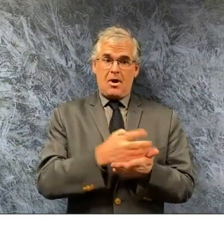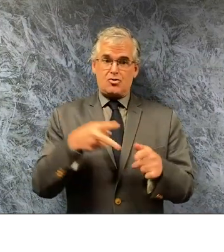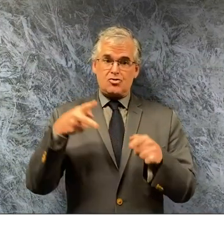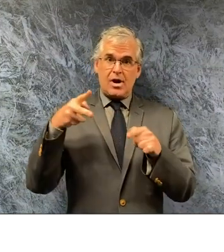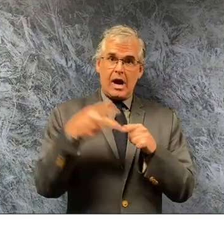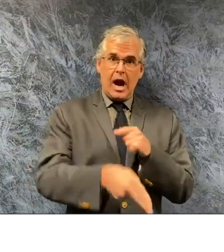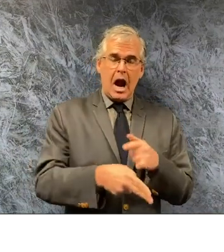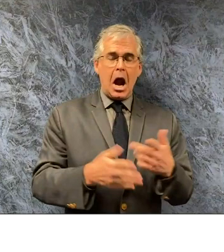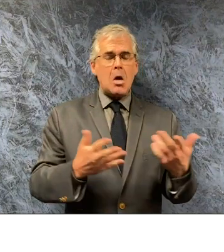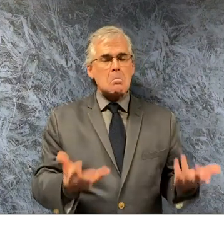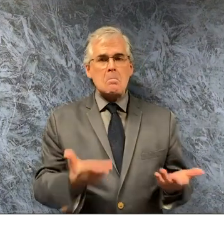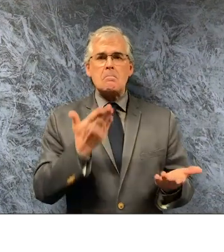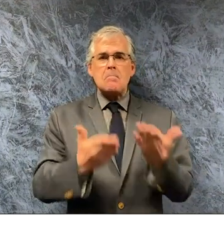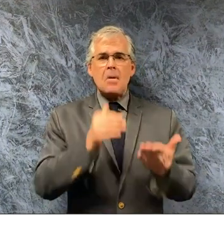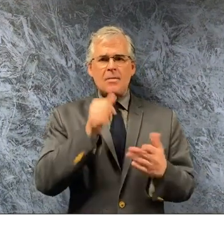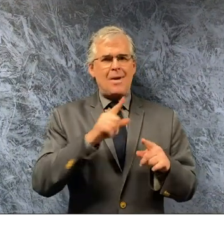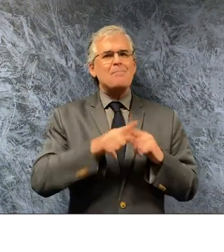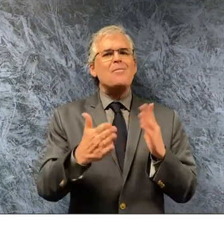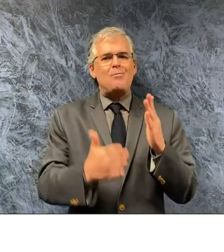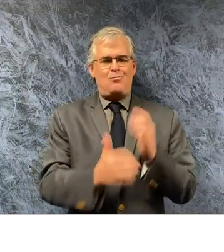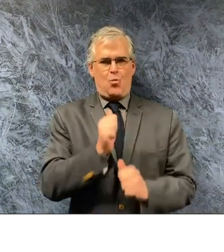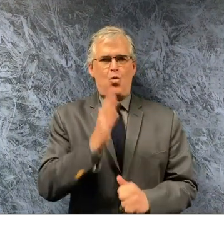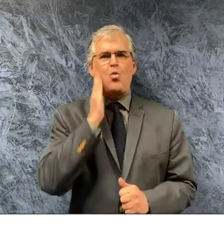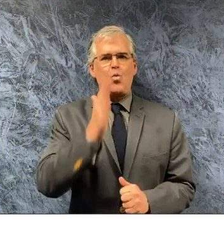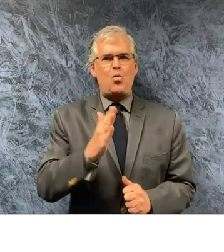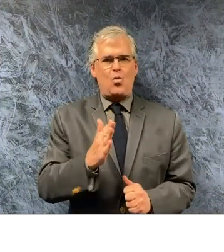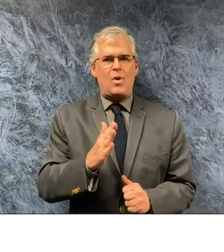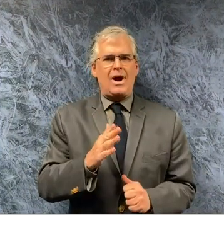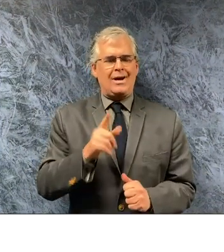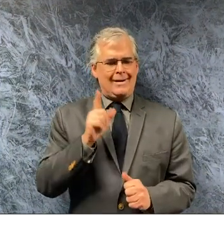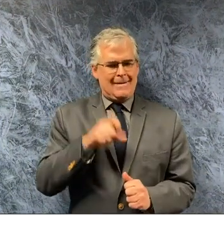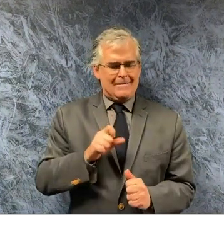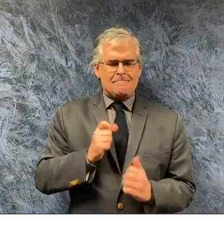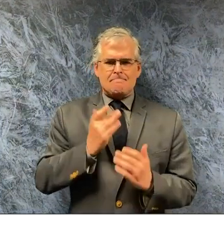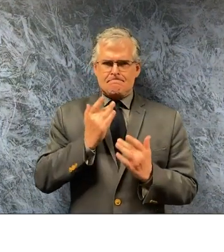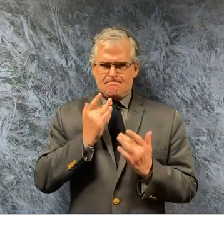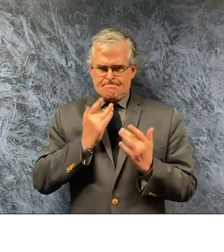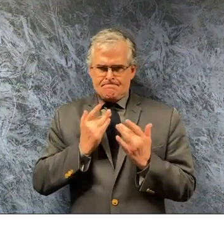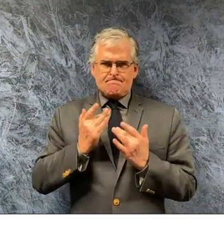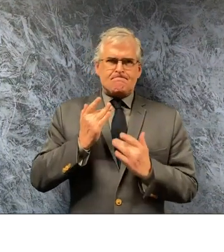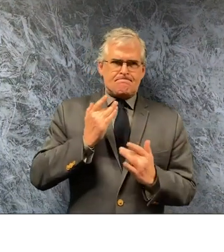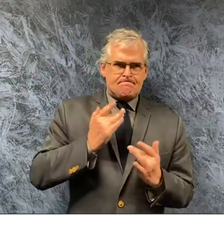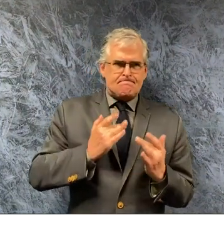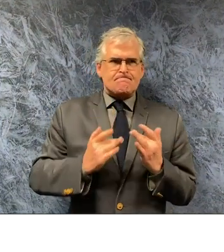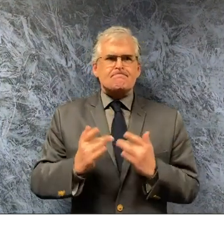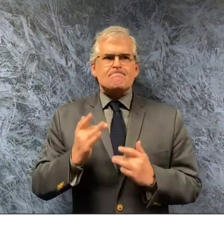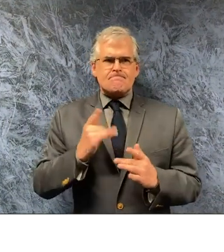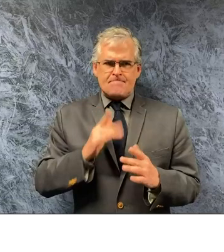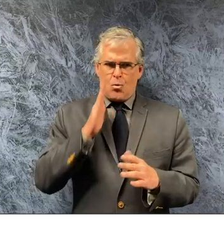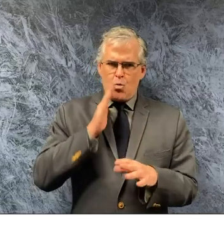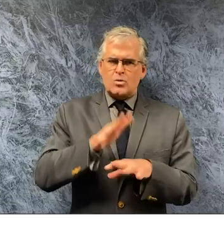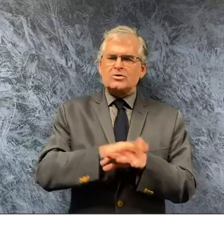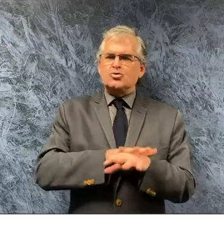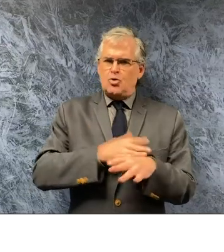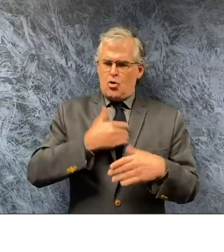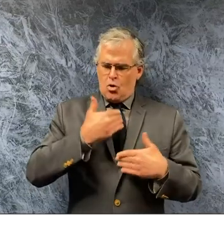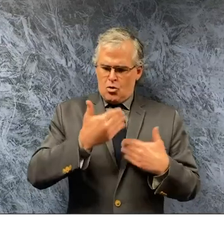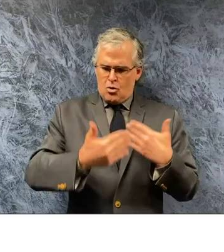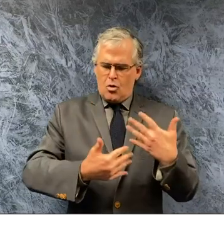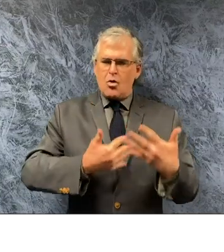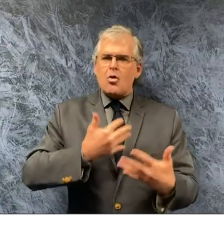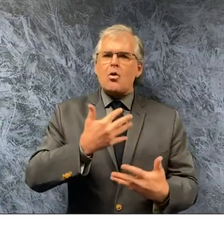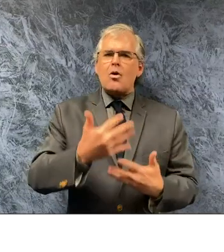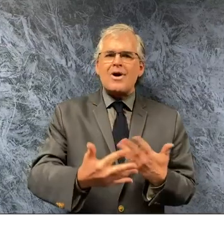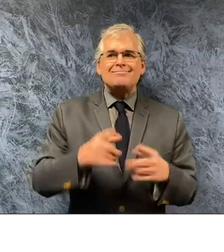we're going to have to really tighten our belt in order to get there and a lot's going to depend on what could come out of any further stimulus package and